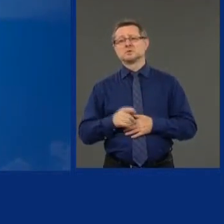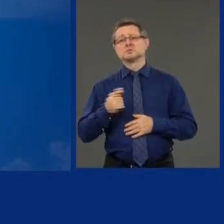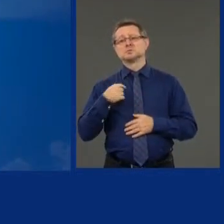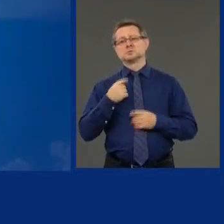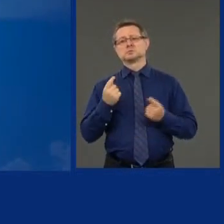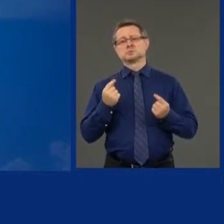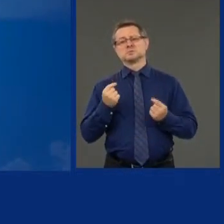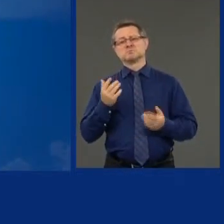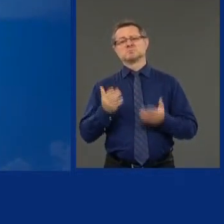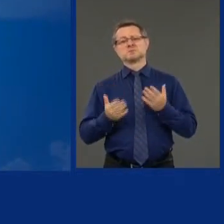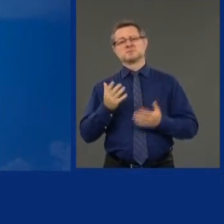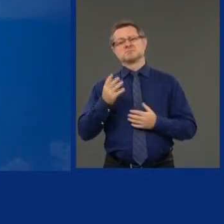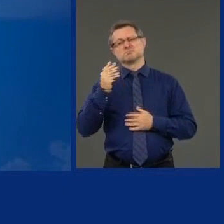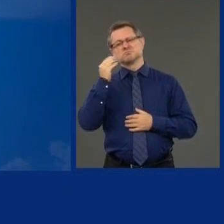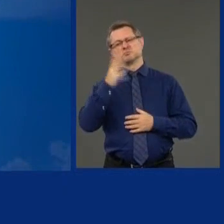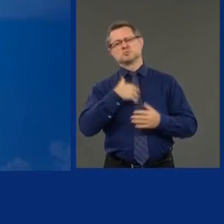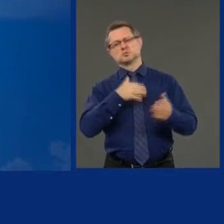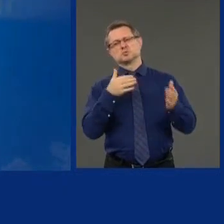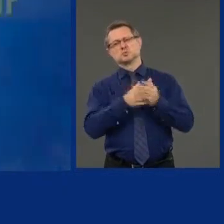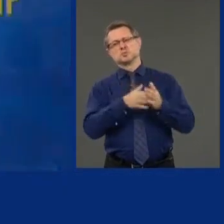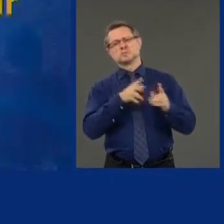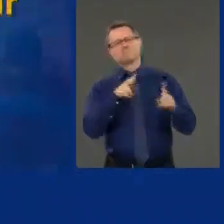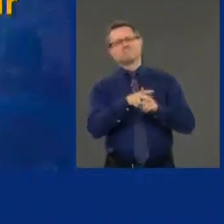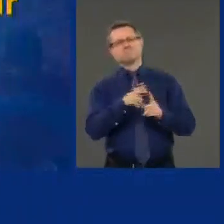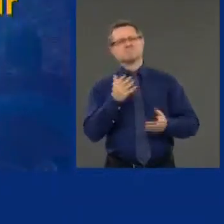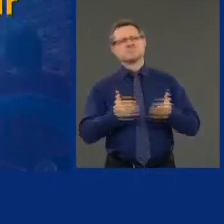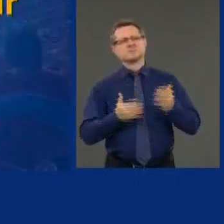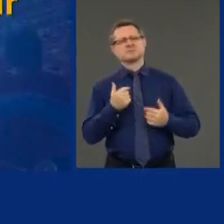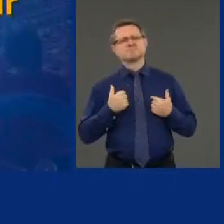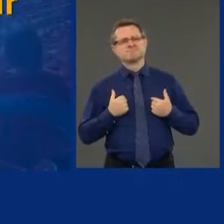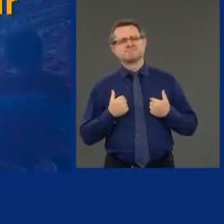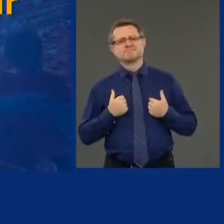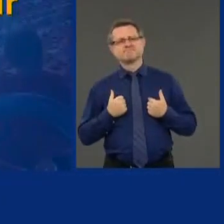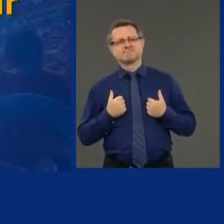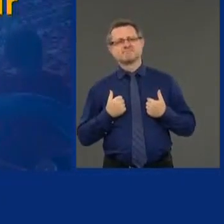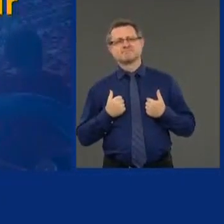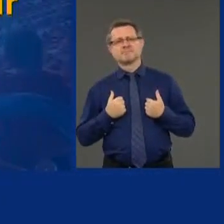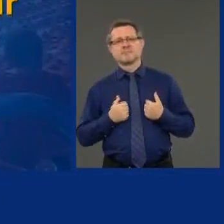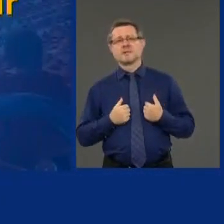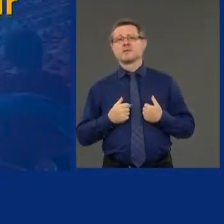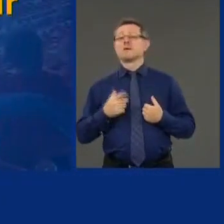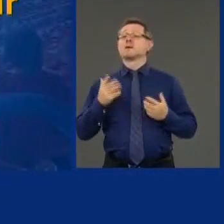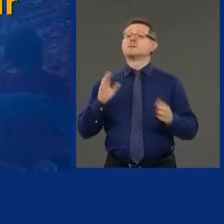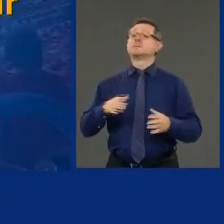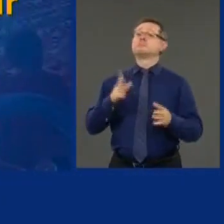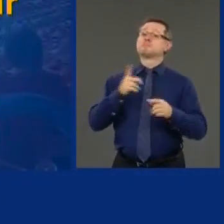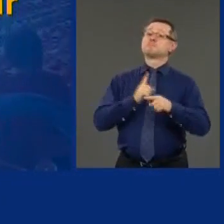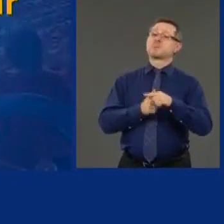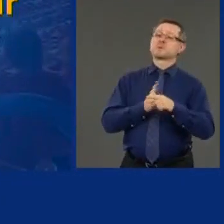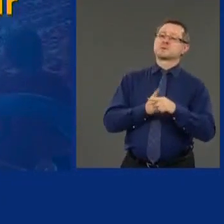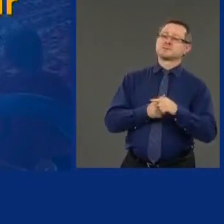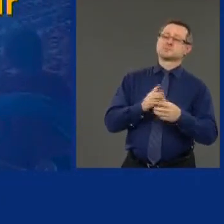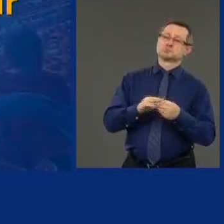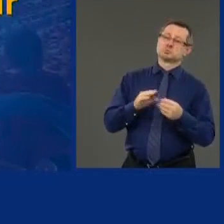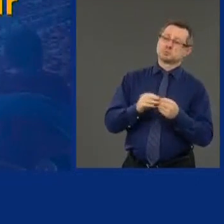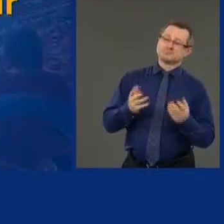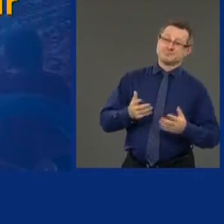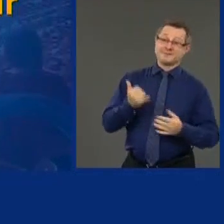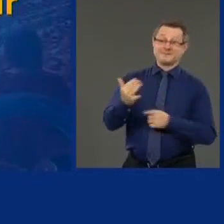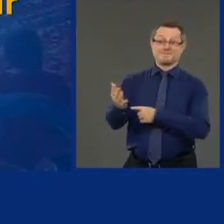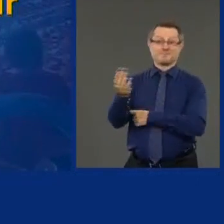claims for that. On a lighter note, I spoke to the commissioner of baseball this morning,